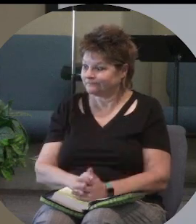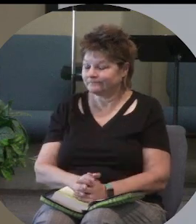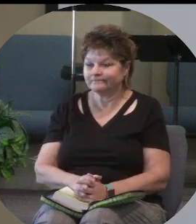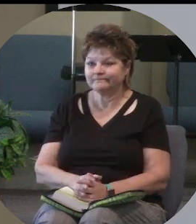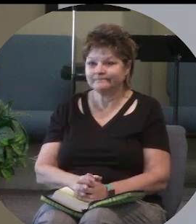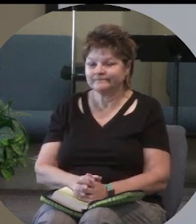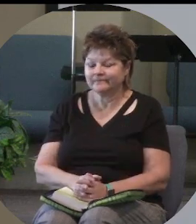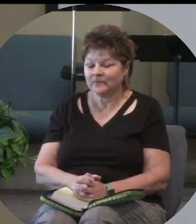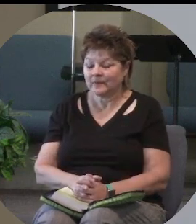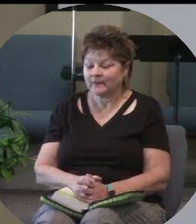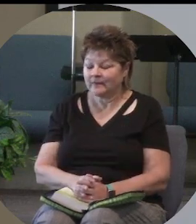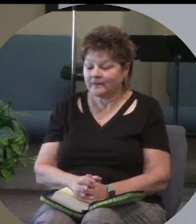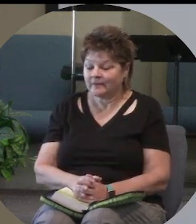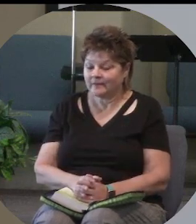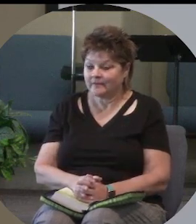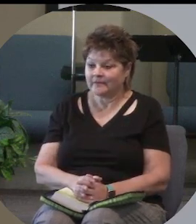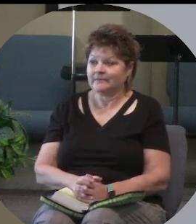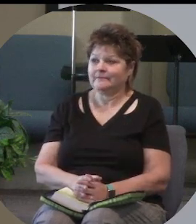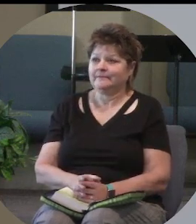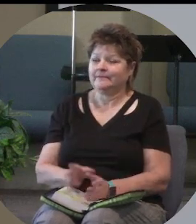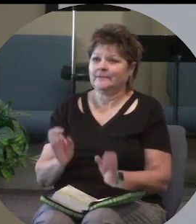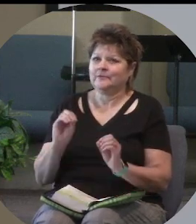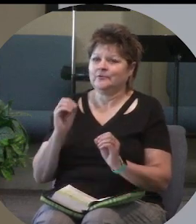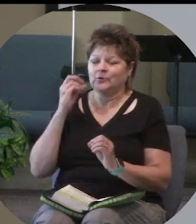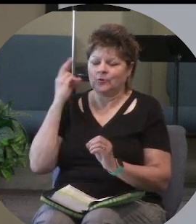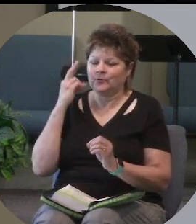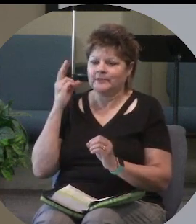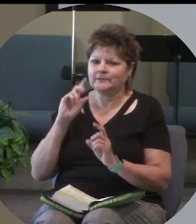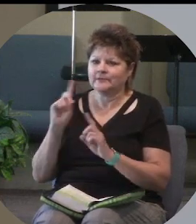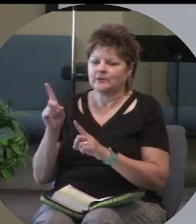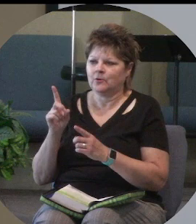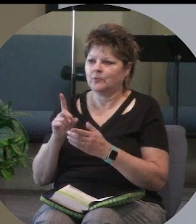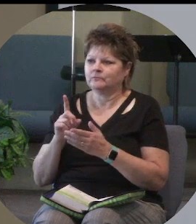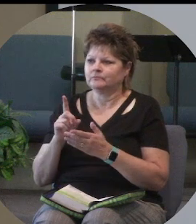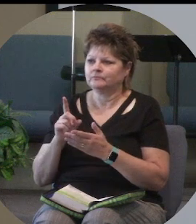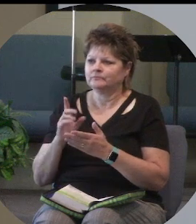there's there's no no reason to go anywhere else